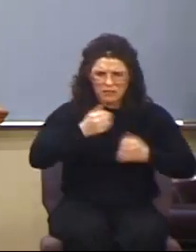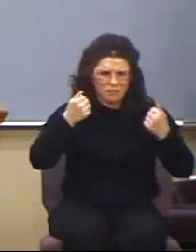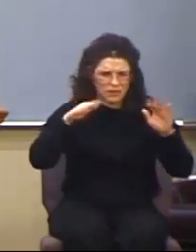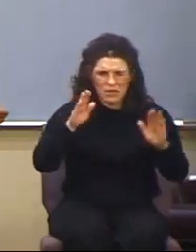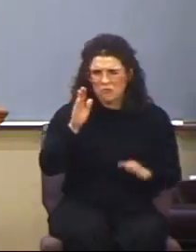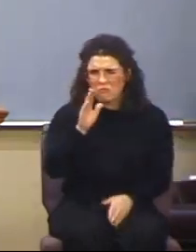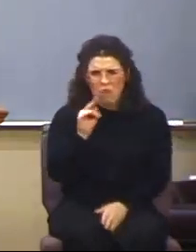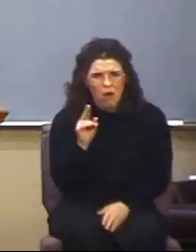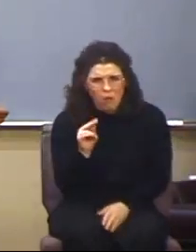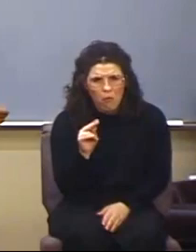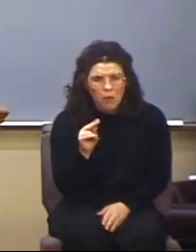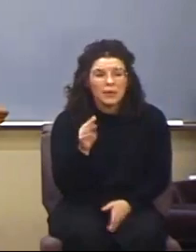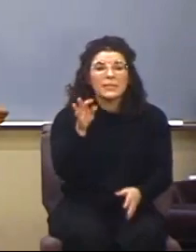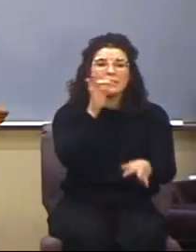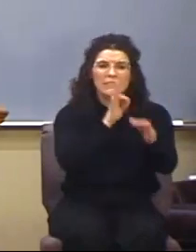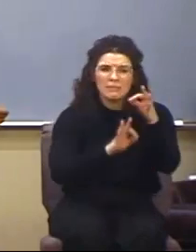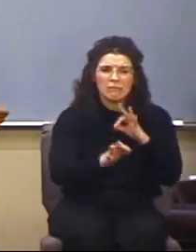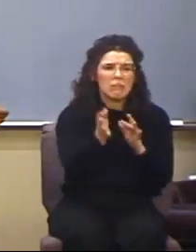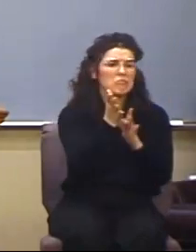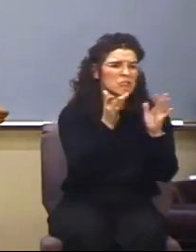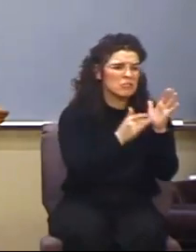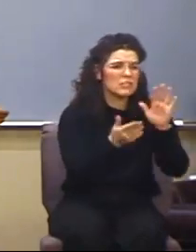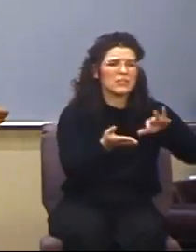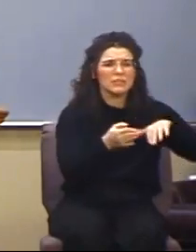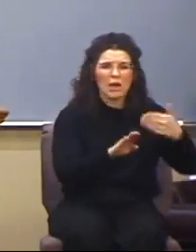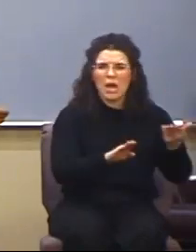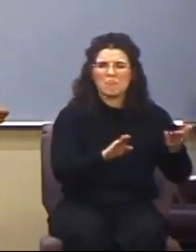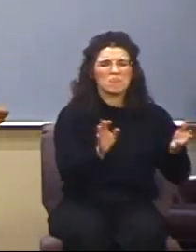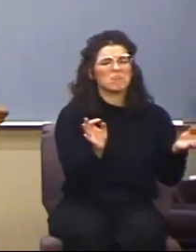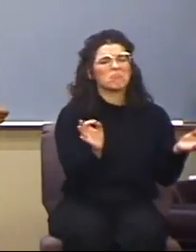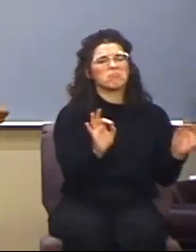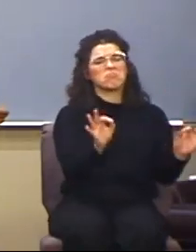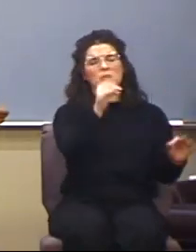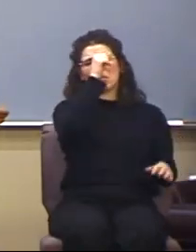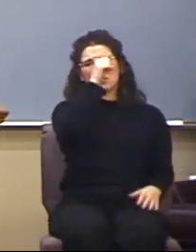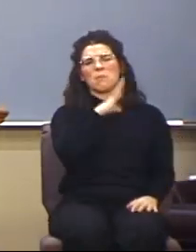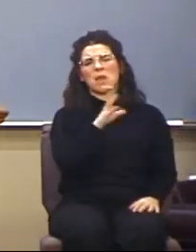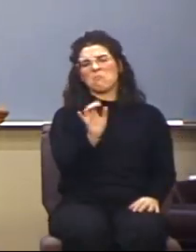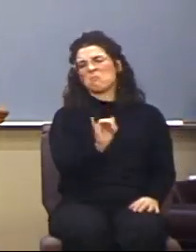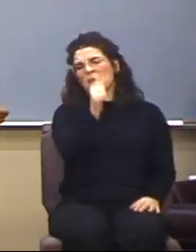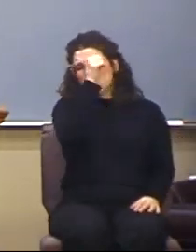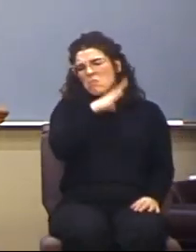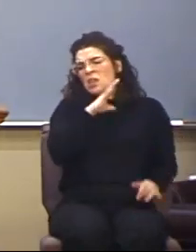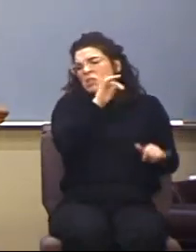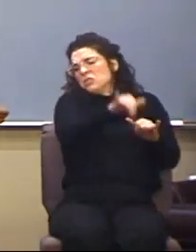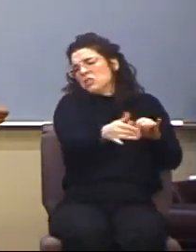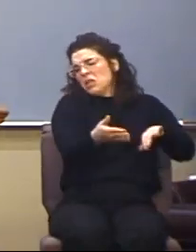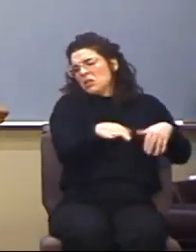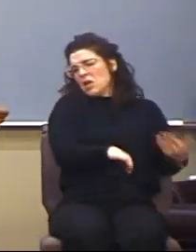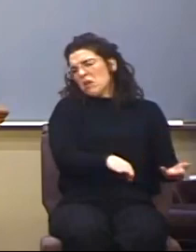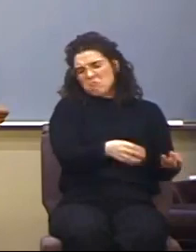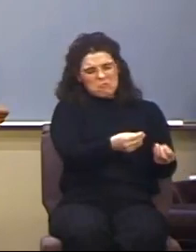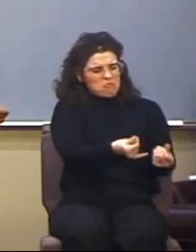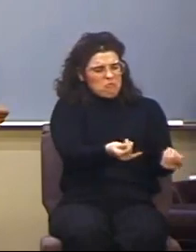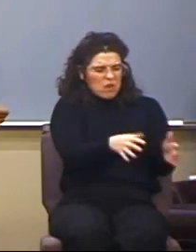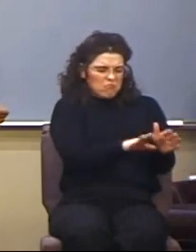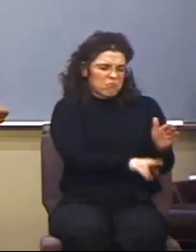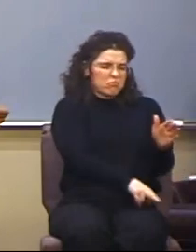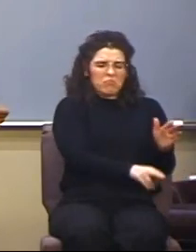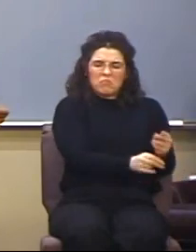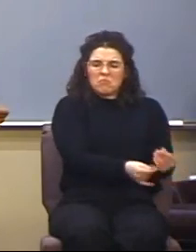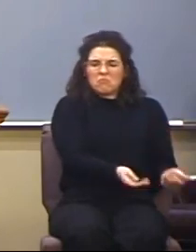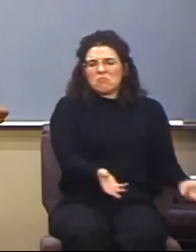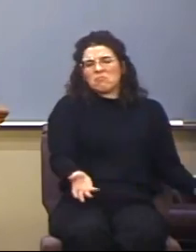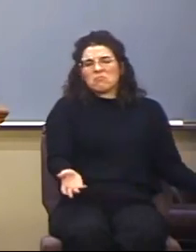other words, Jesus was a real individual, but Jesus, he died as